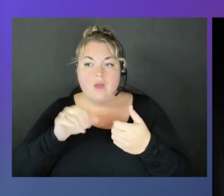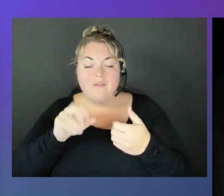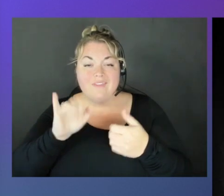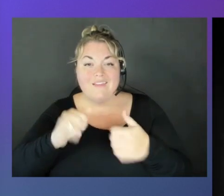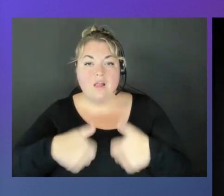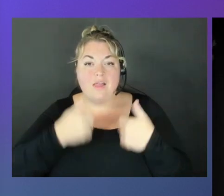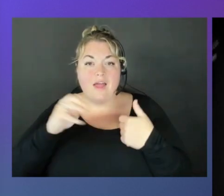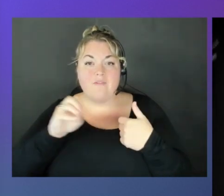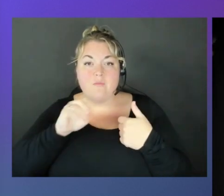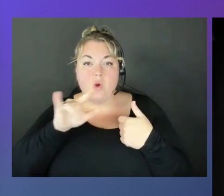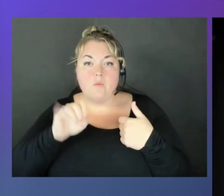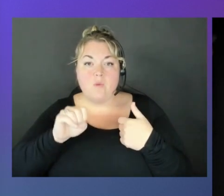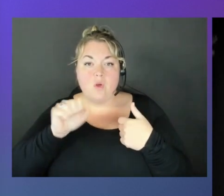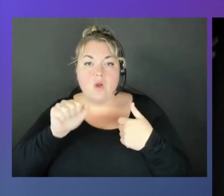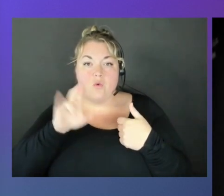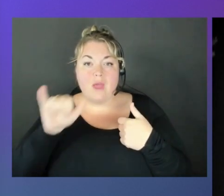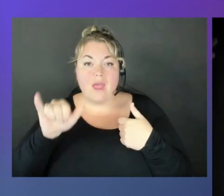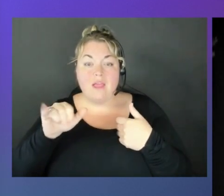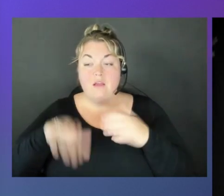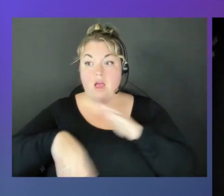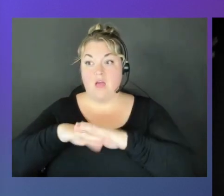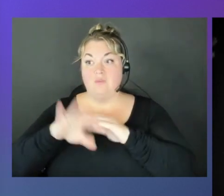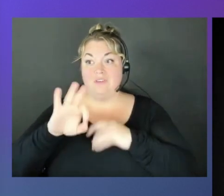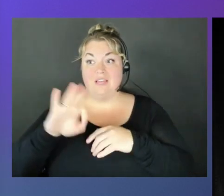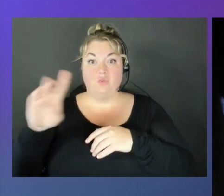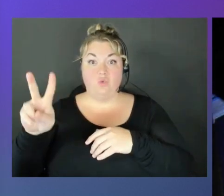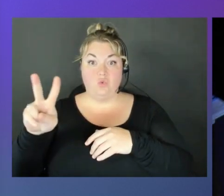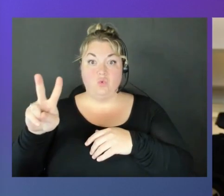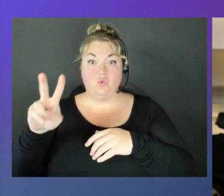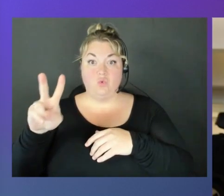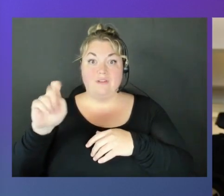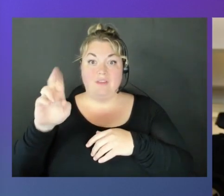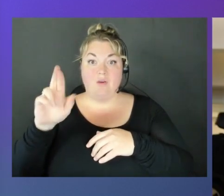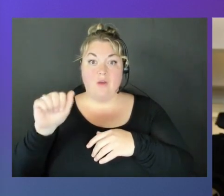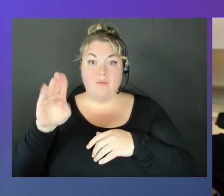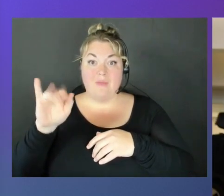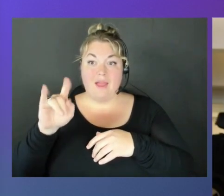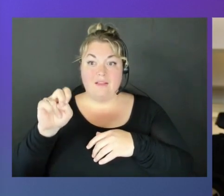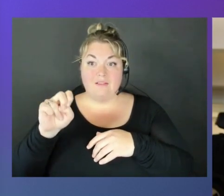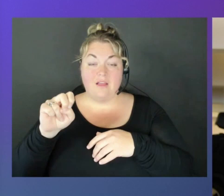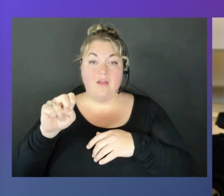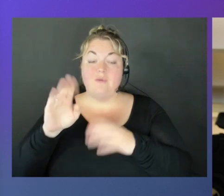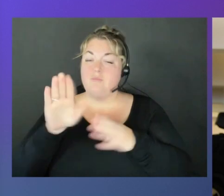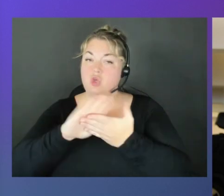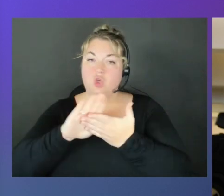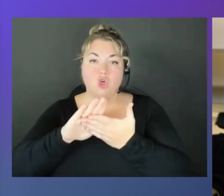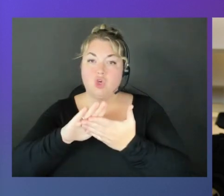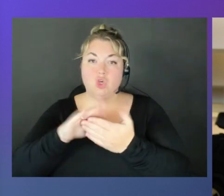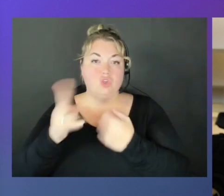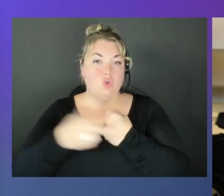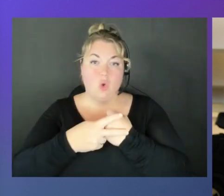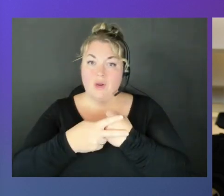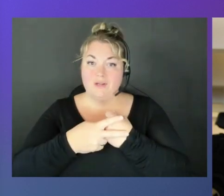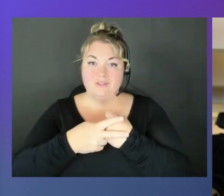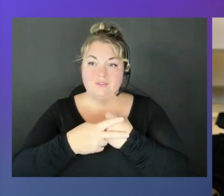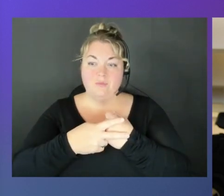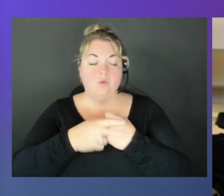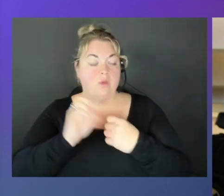that is up to 92 terabytes of storage. And this is pure storage. Okay. So you have